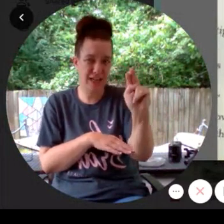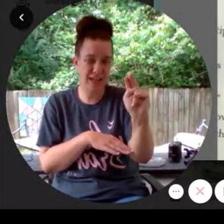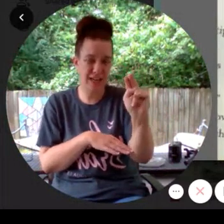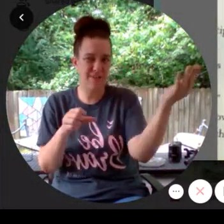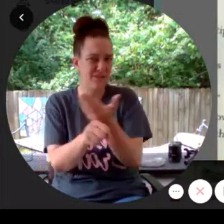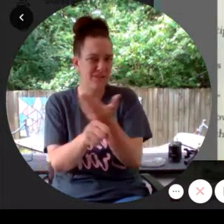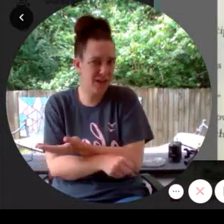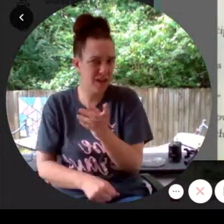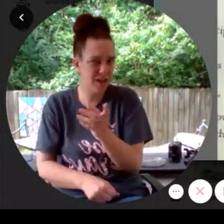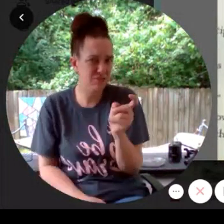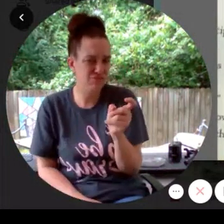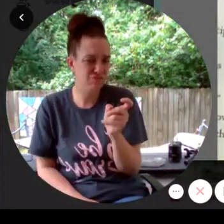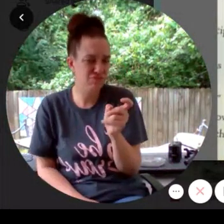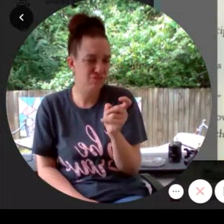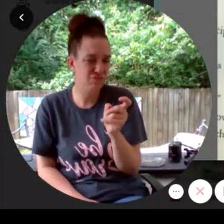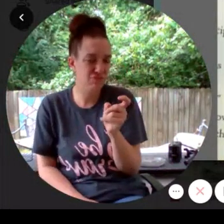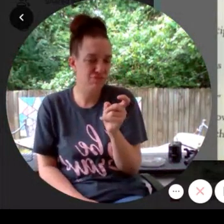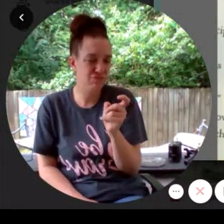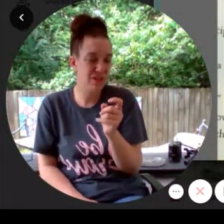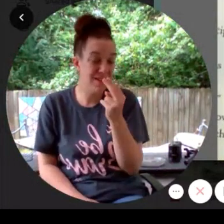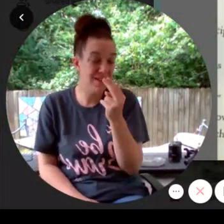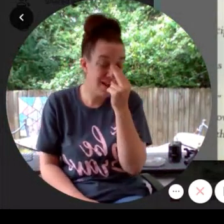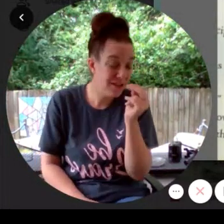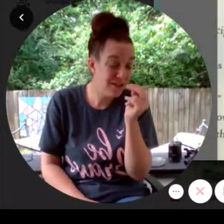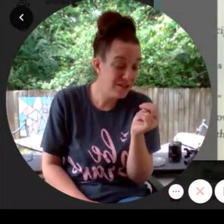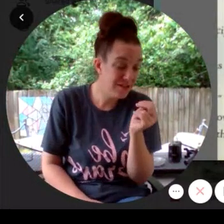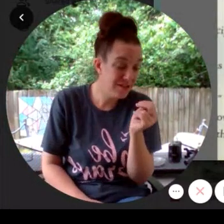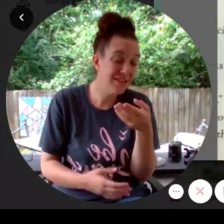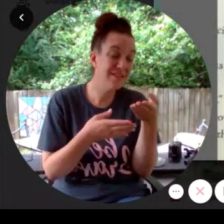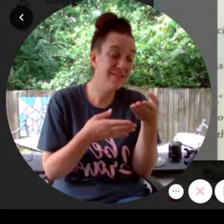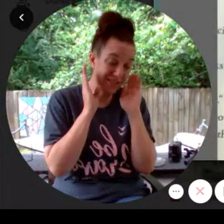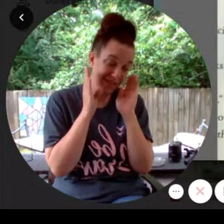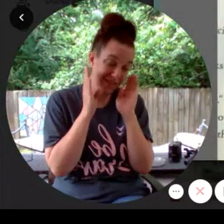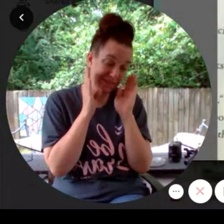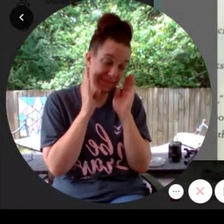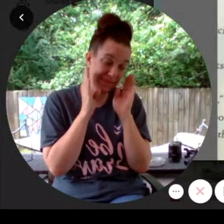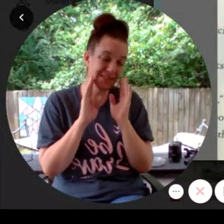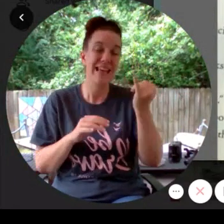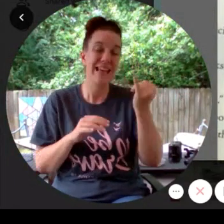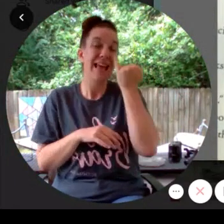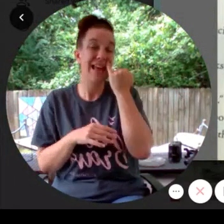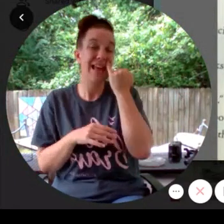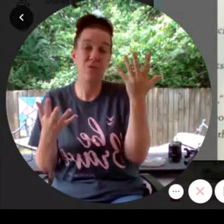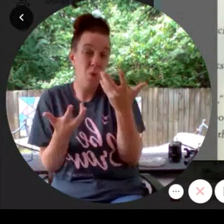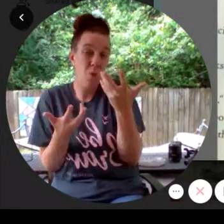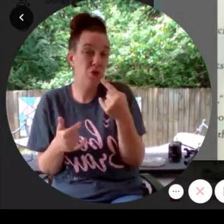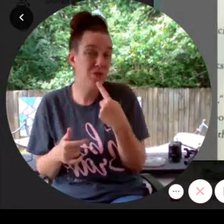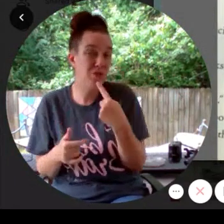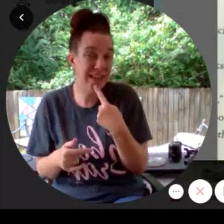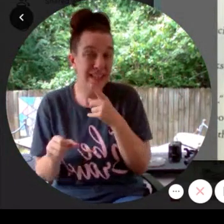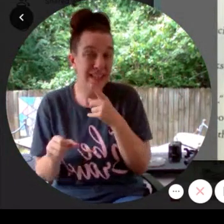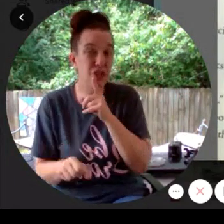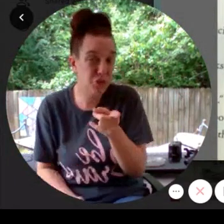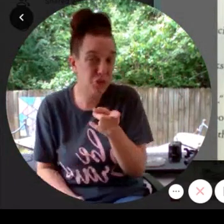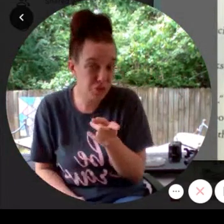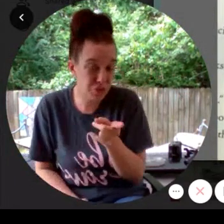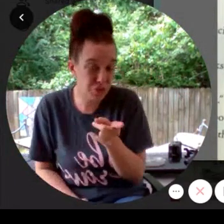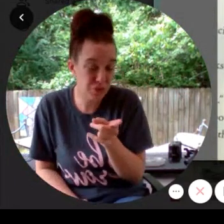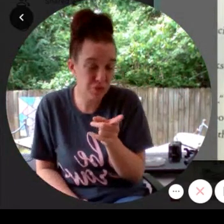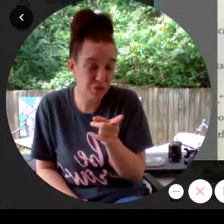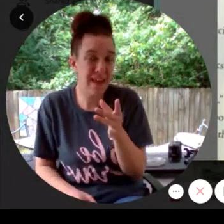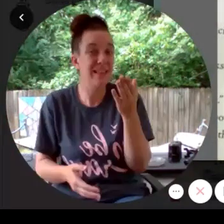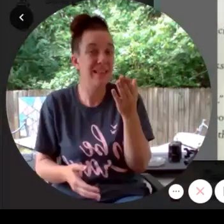Niles, said Miles. Listen. If what you're saying is true, then maybe